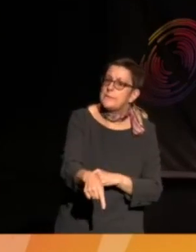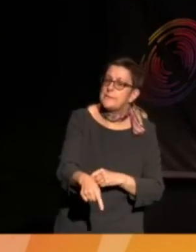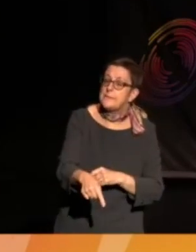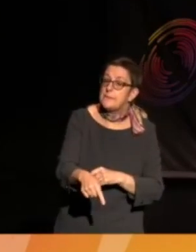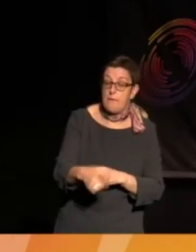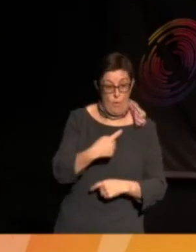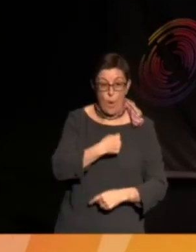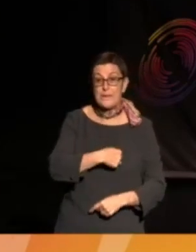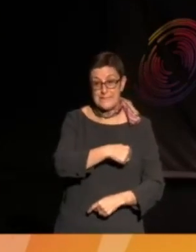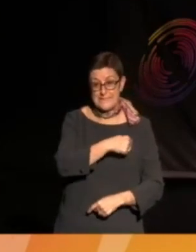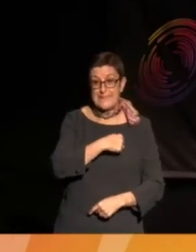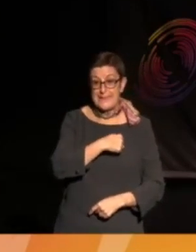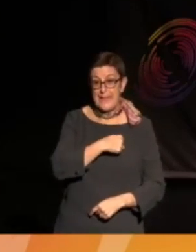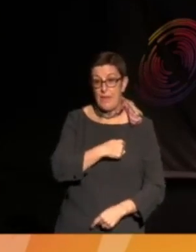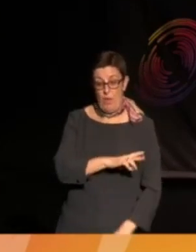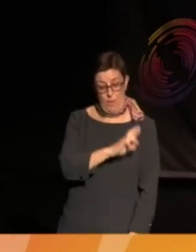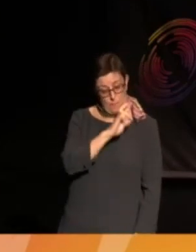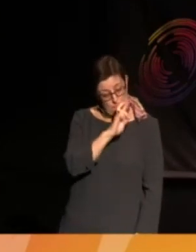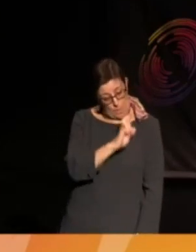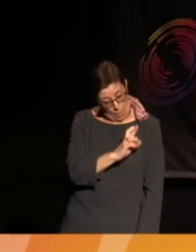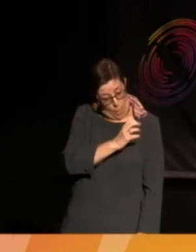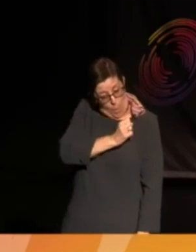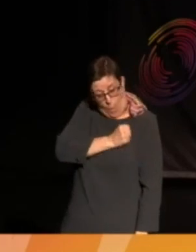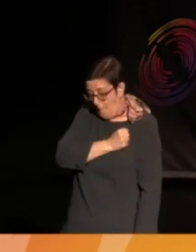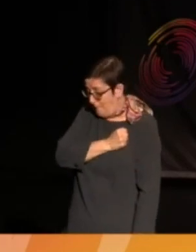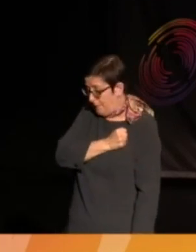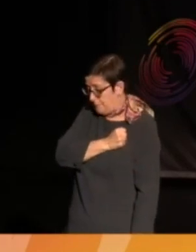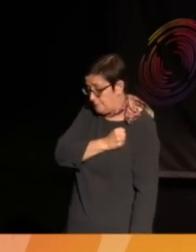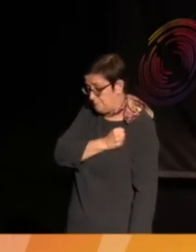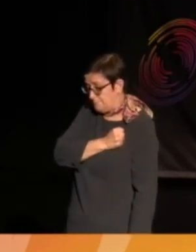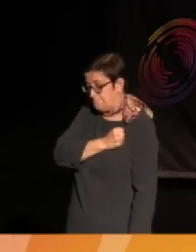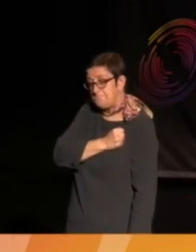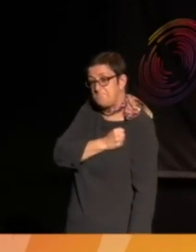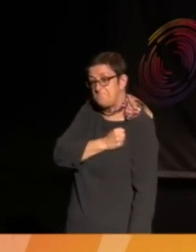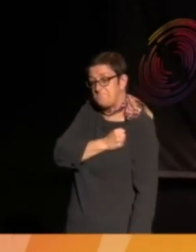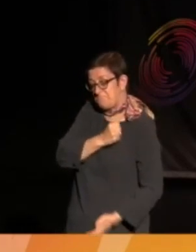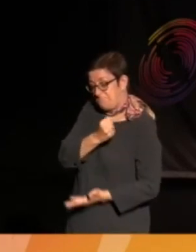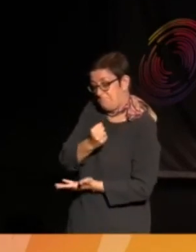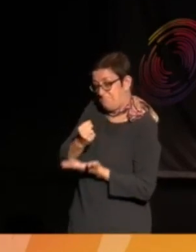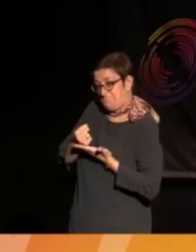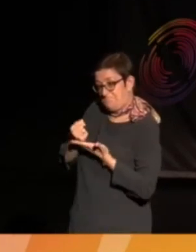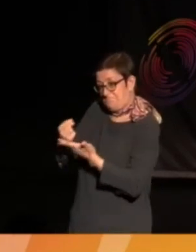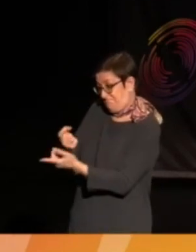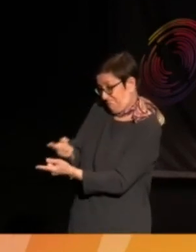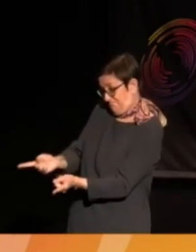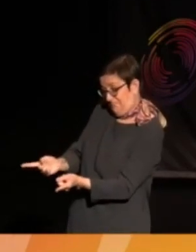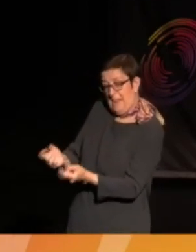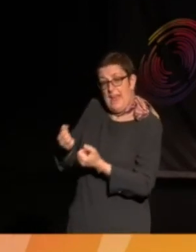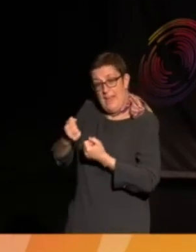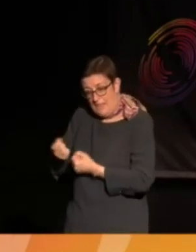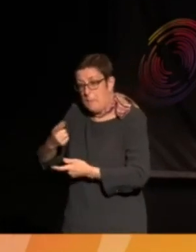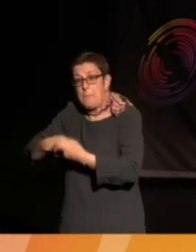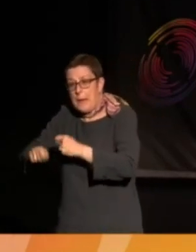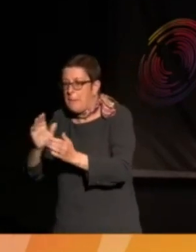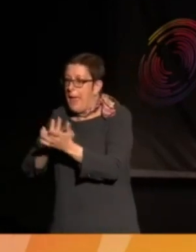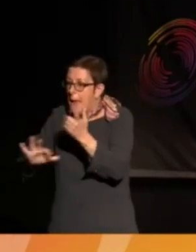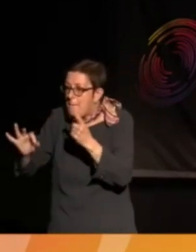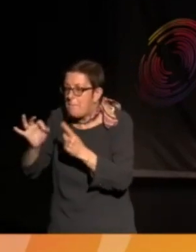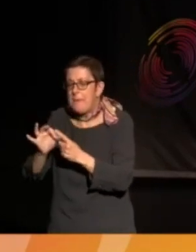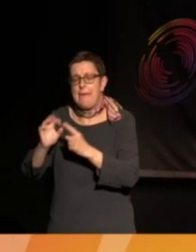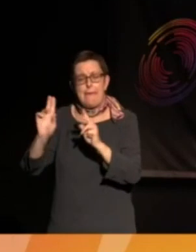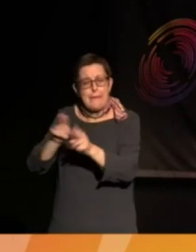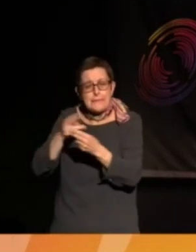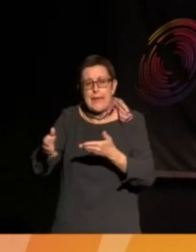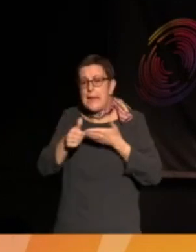Honestly, I think the hope is, that's where I see the hope. I think when this generation, our MPs and international leaders,